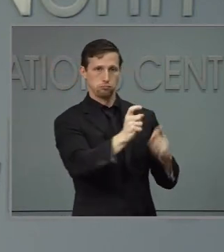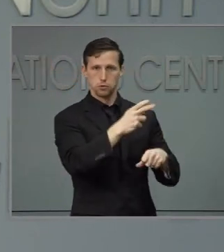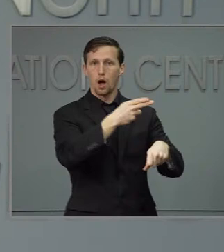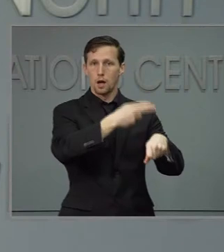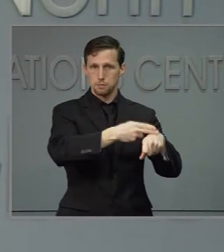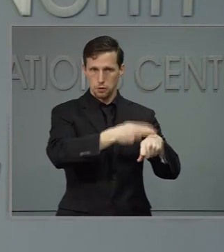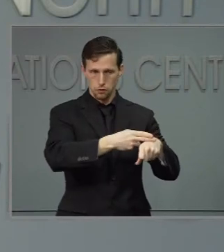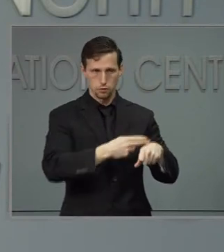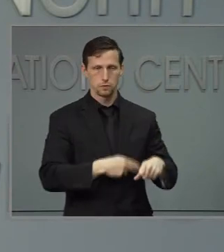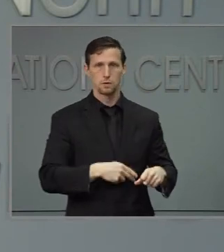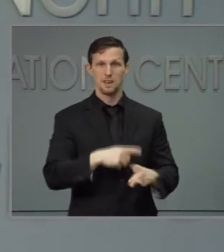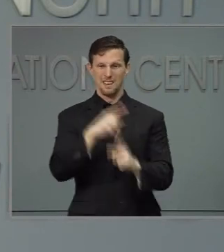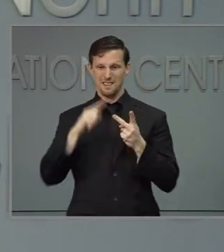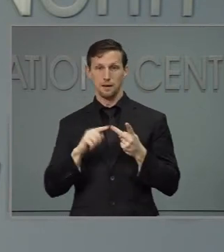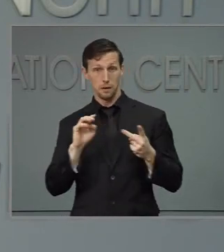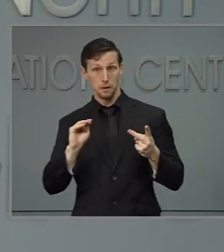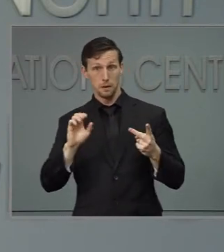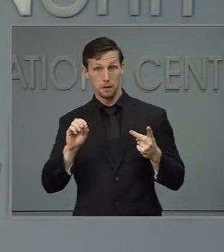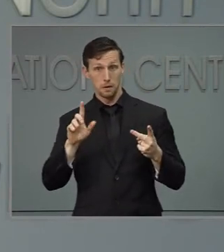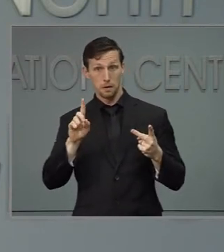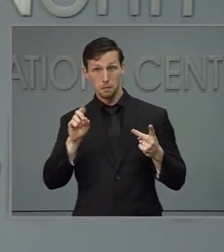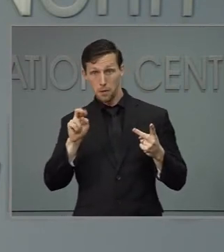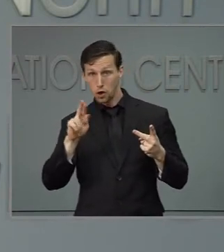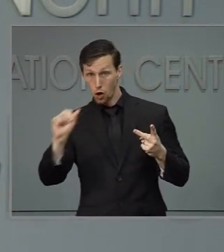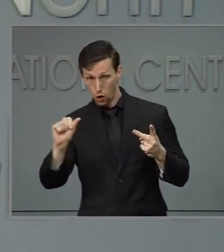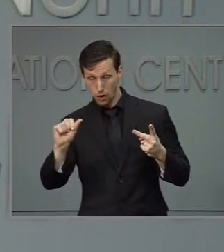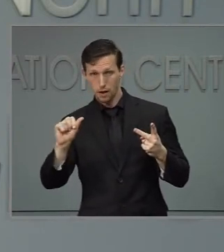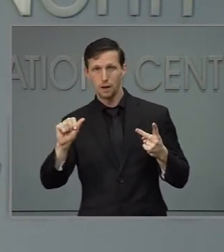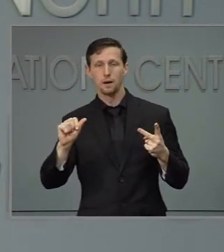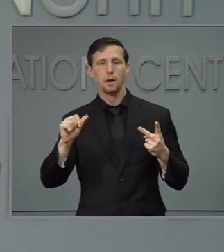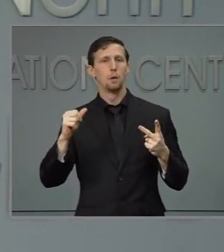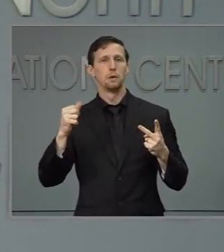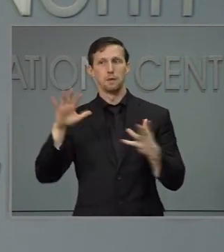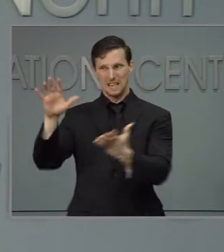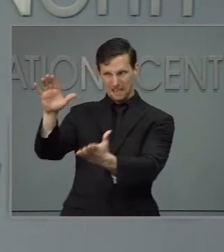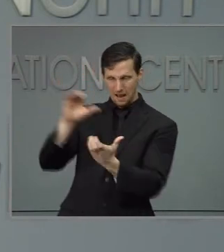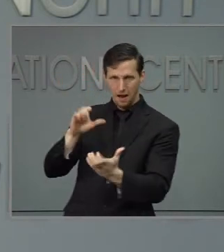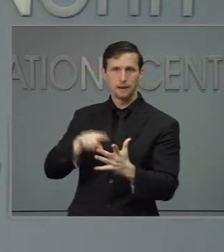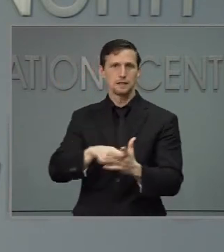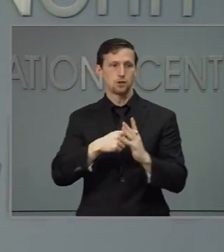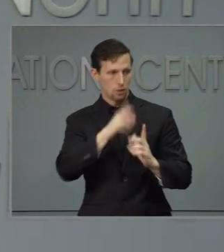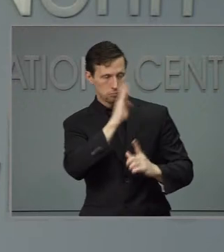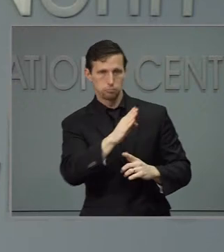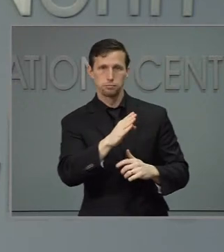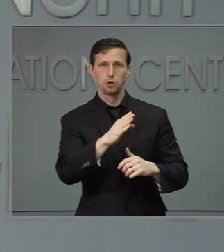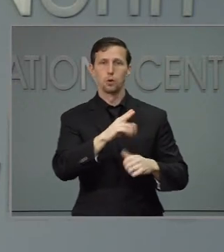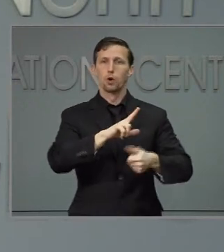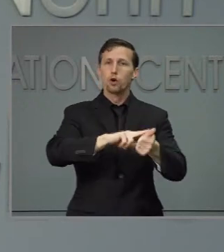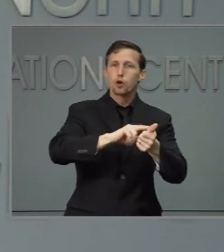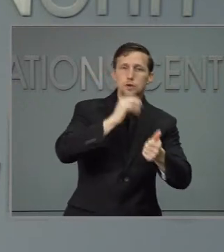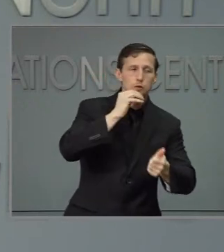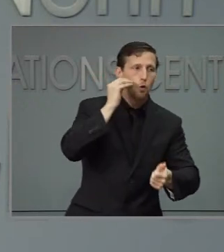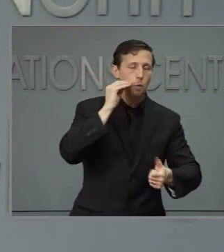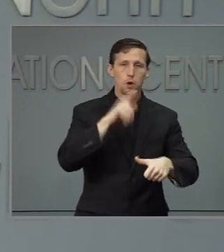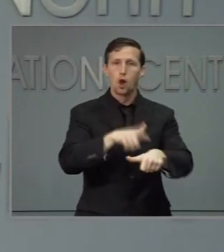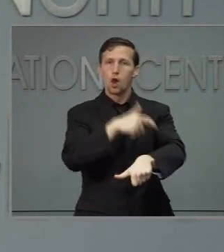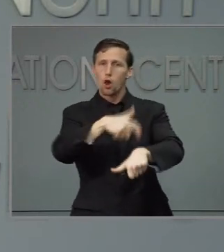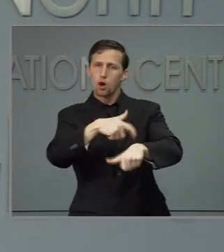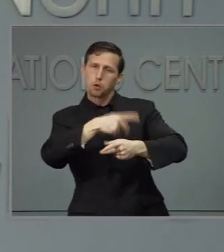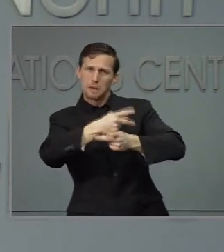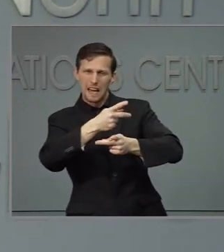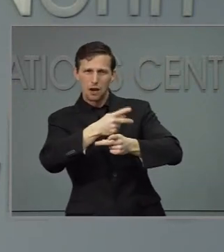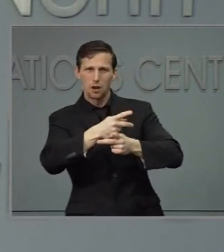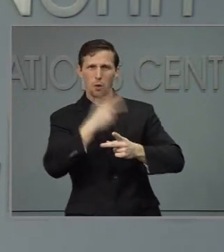to begin distributing to nursing homes, long term care facilities and staff because there are less issues to deal with